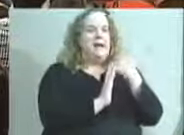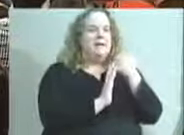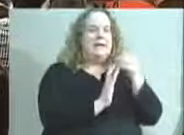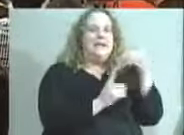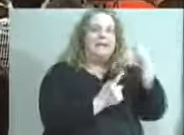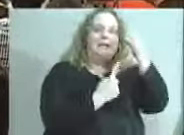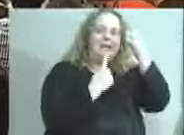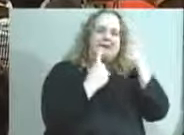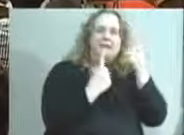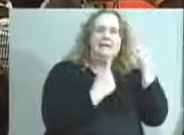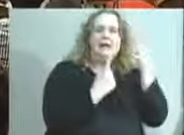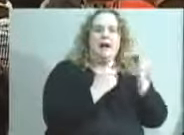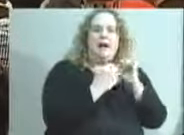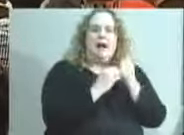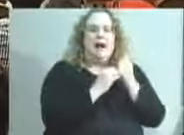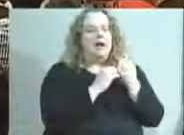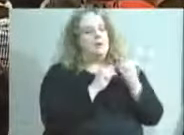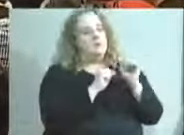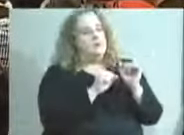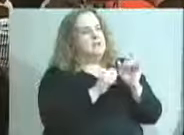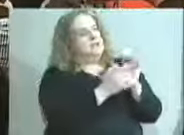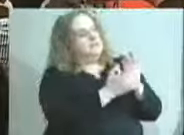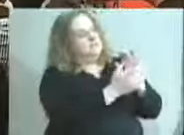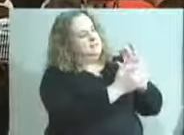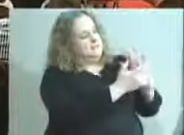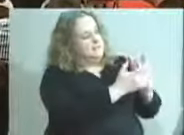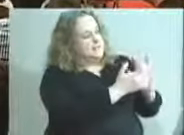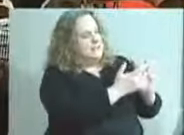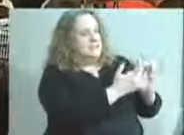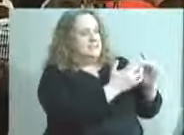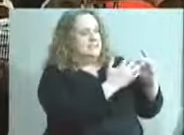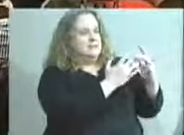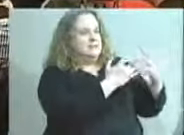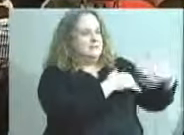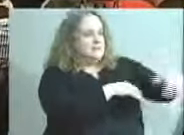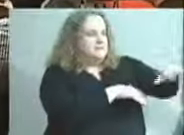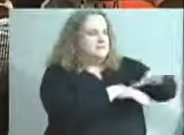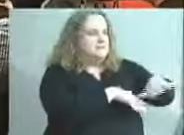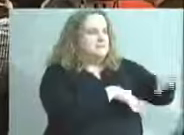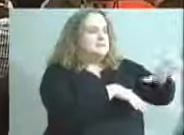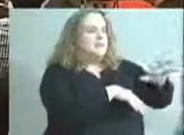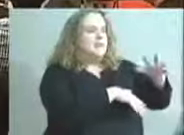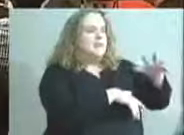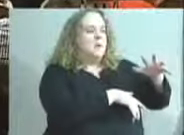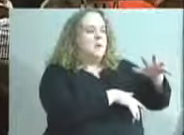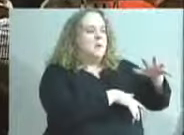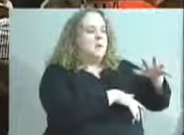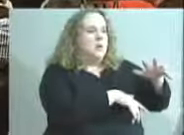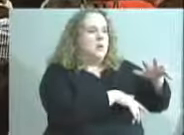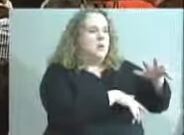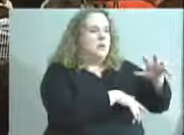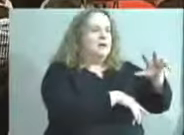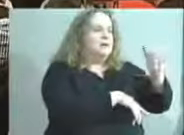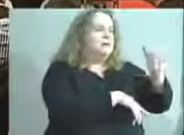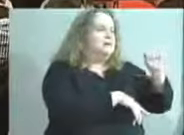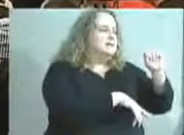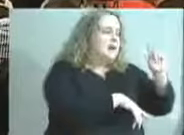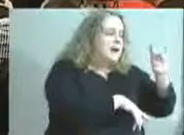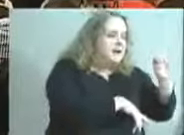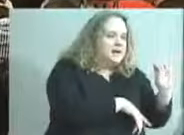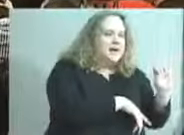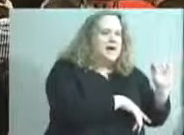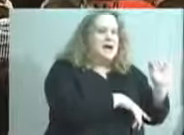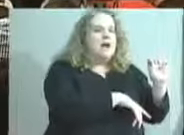how we can reach those that are not the ones that we serve, the ones that are at daycares, the ones that are